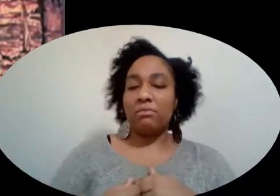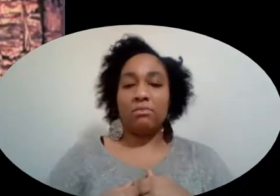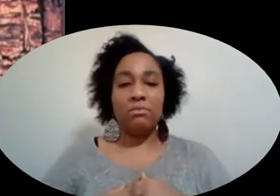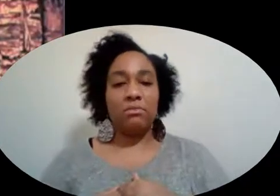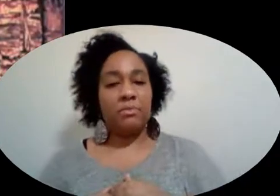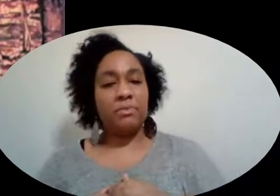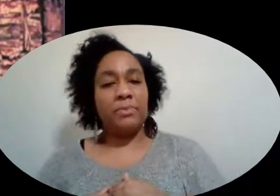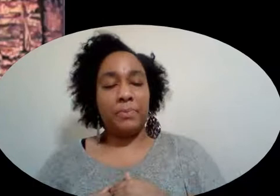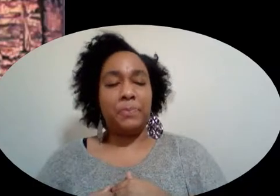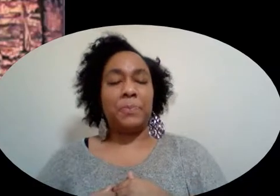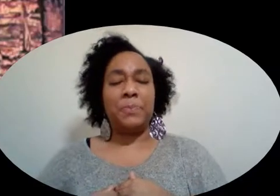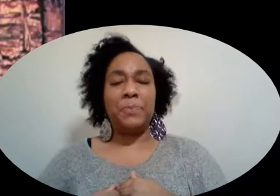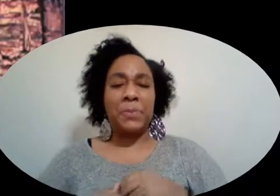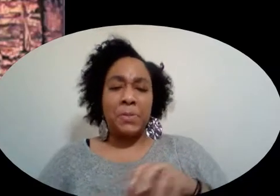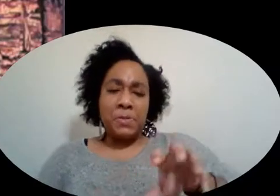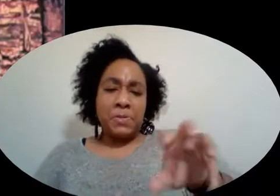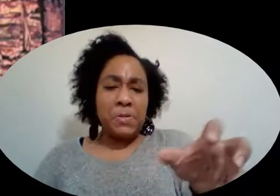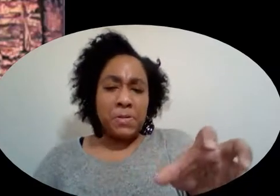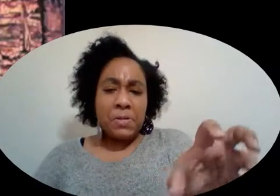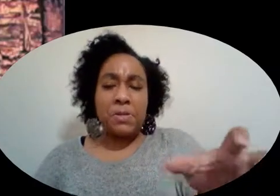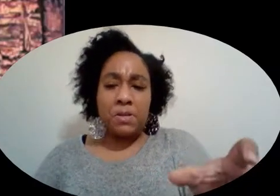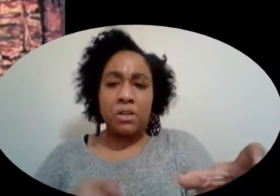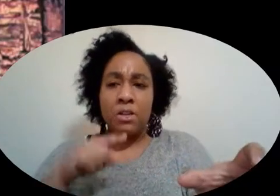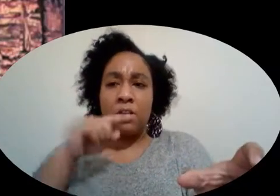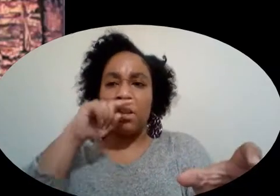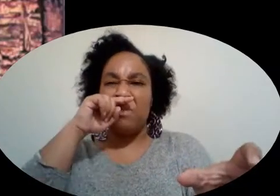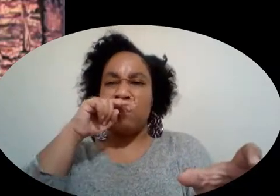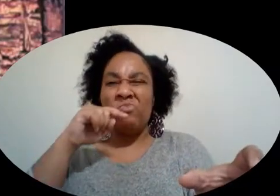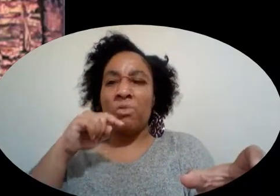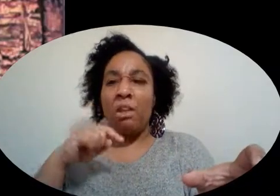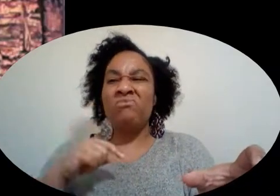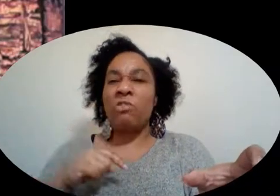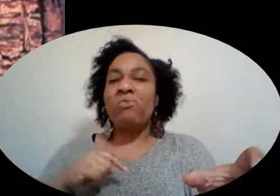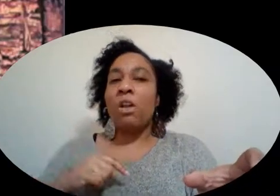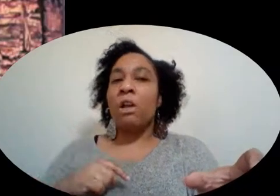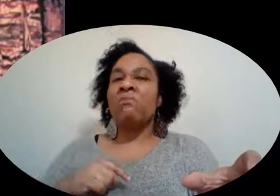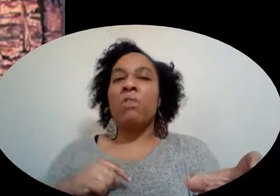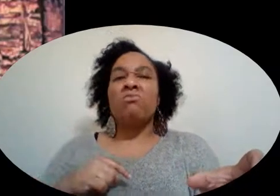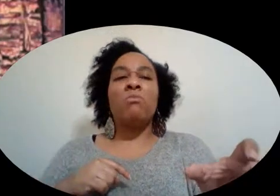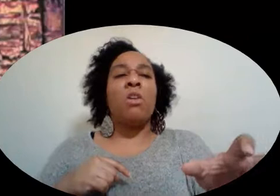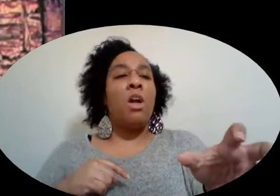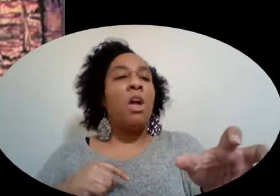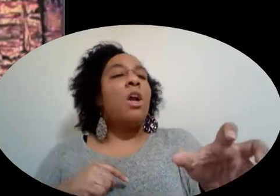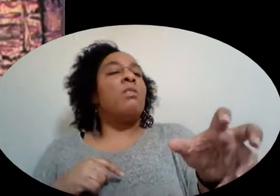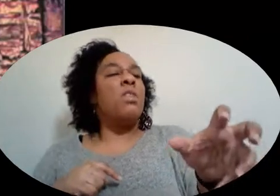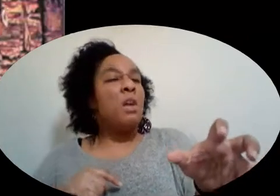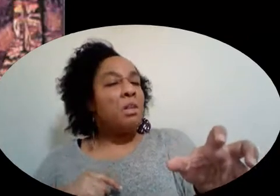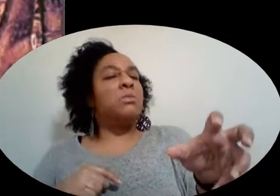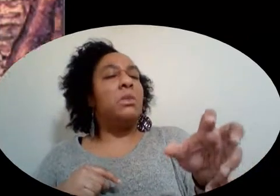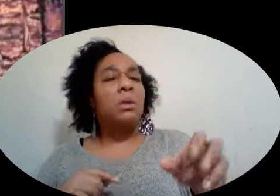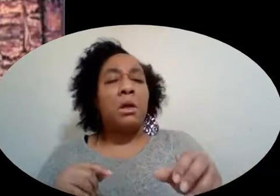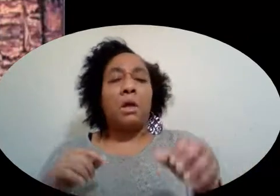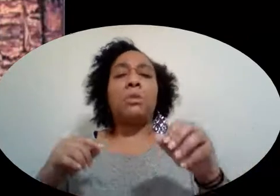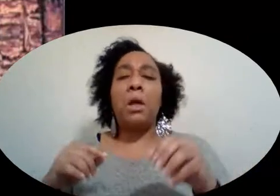I had just grabbed the door When I felt another sneeze coming on I coughed And I